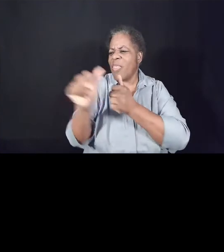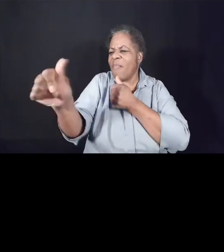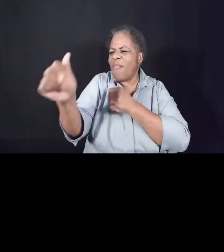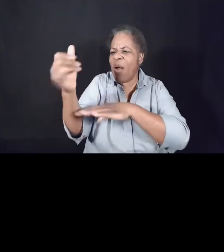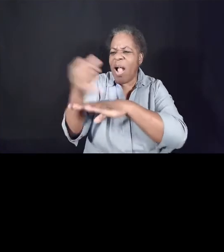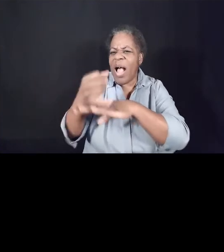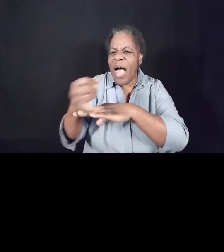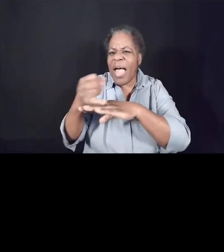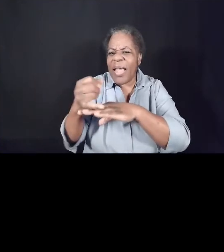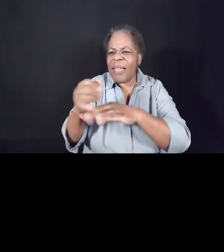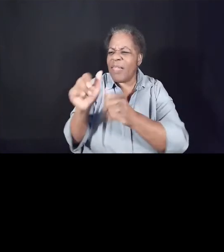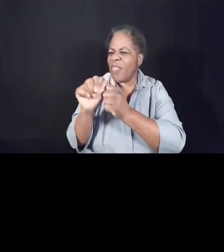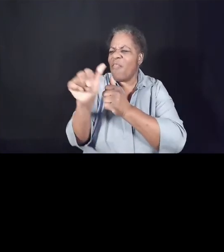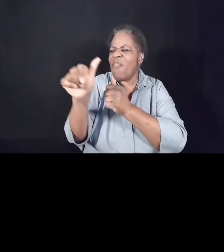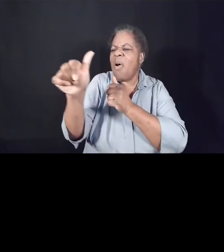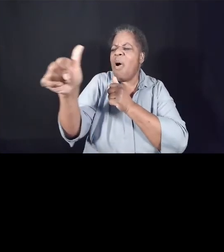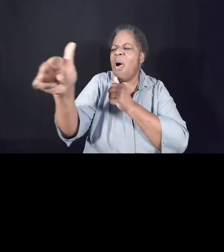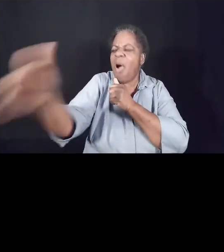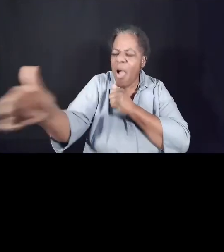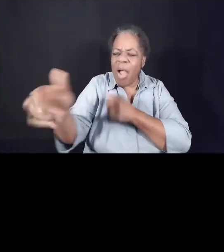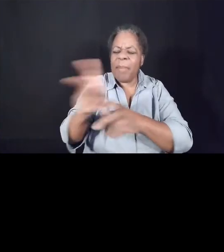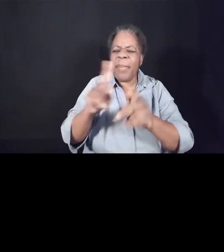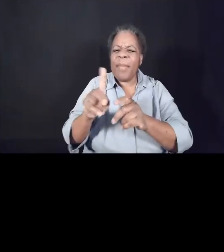the farthest reaches of the planet.